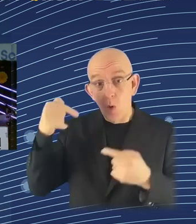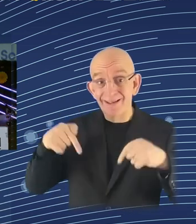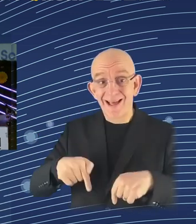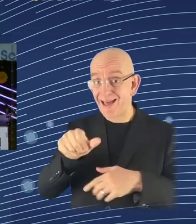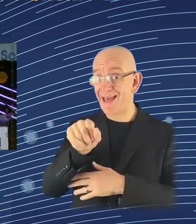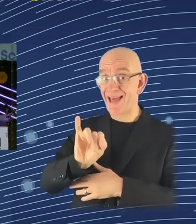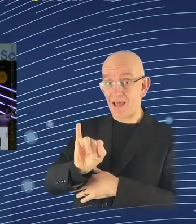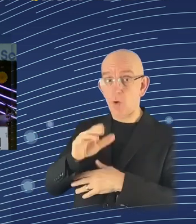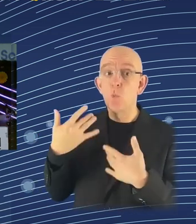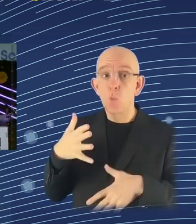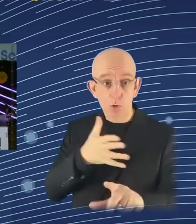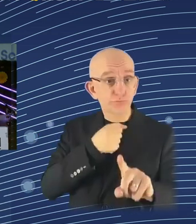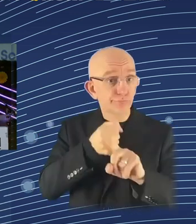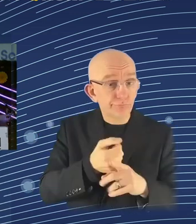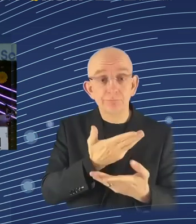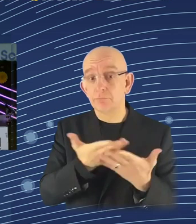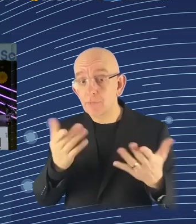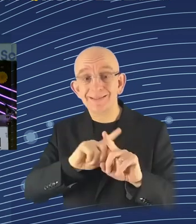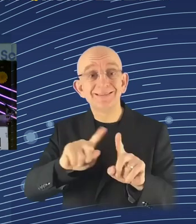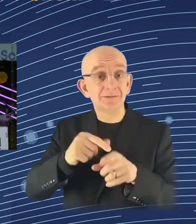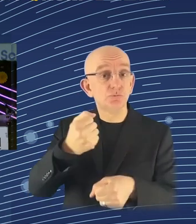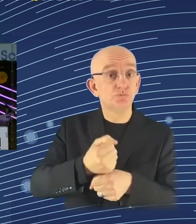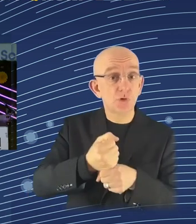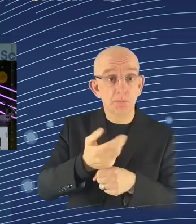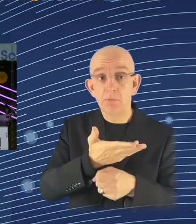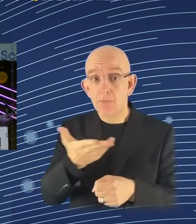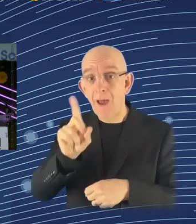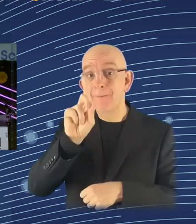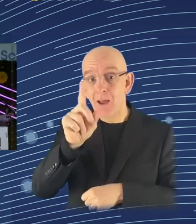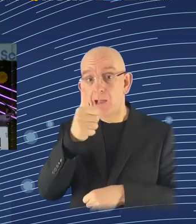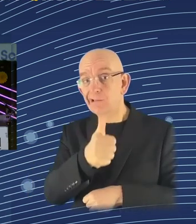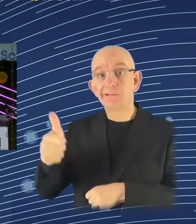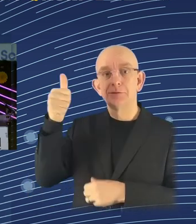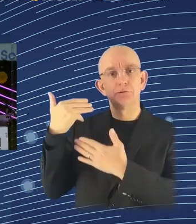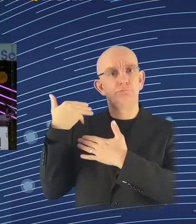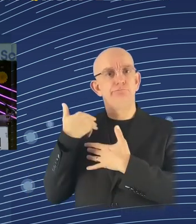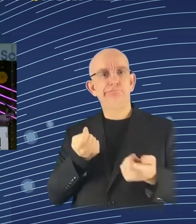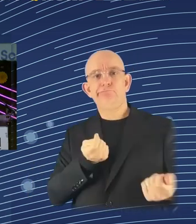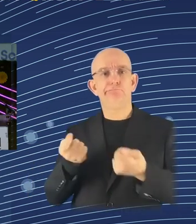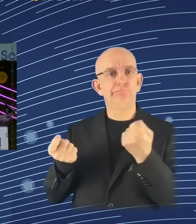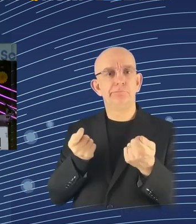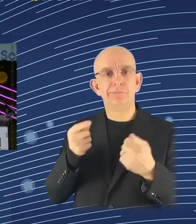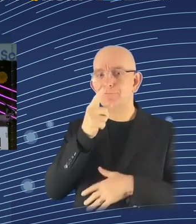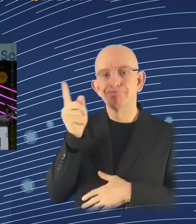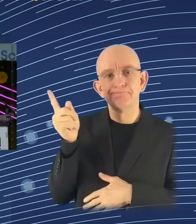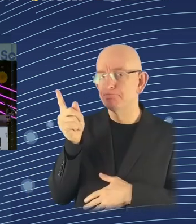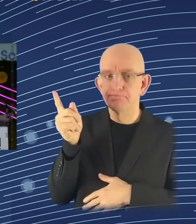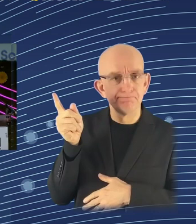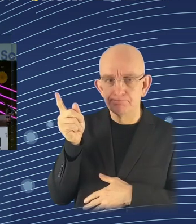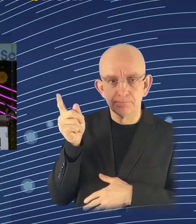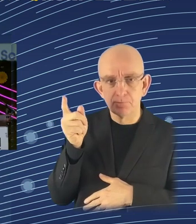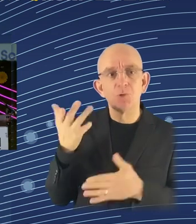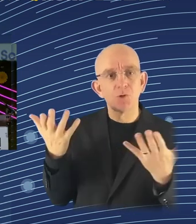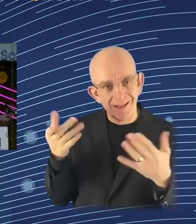especially since the generative AI was invented with chat GPT, then you could